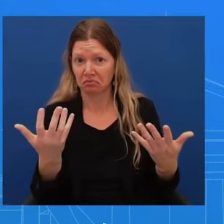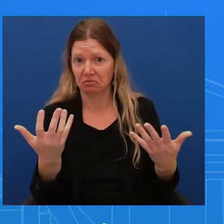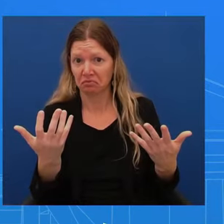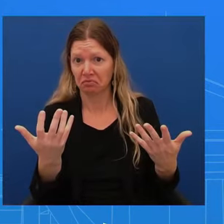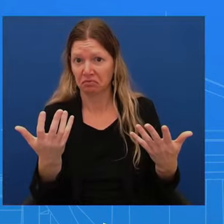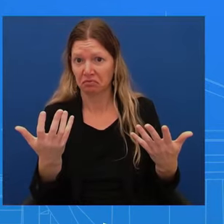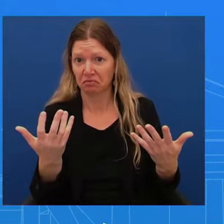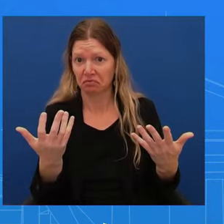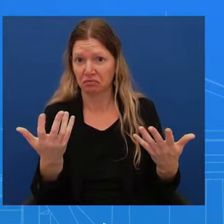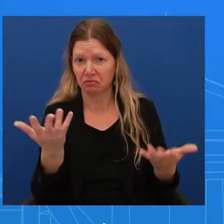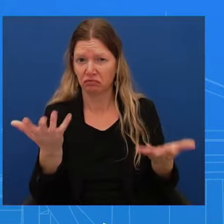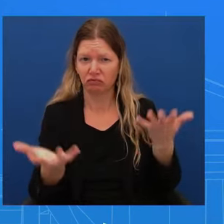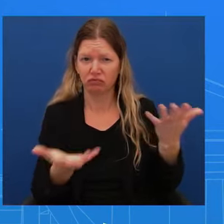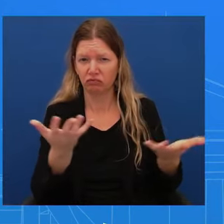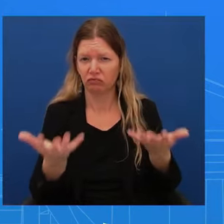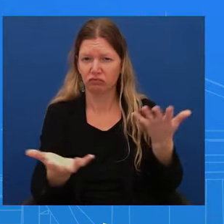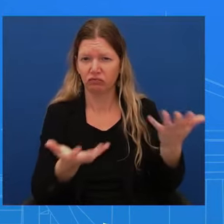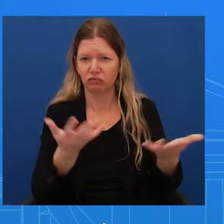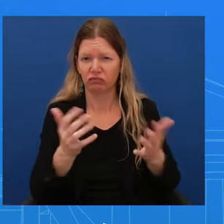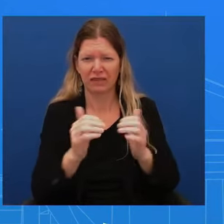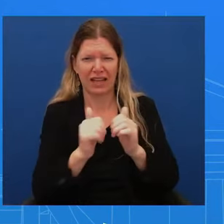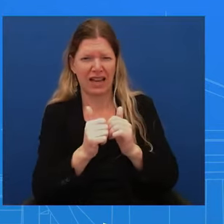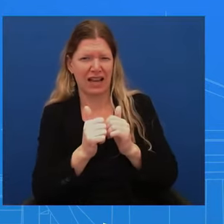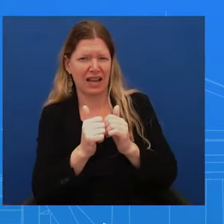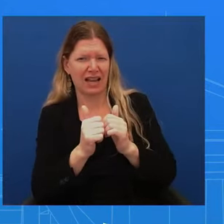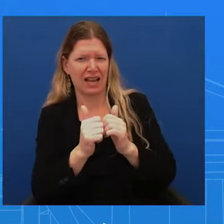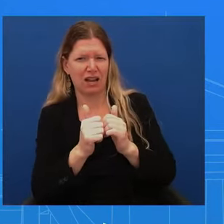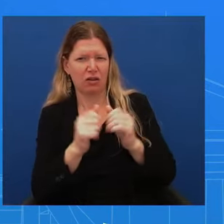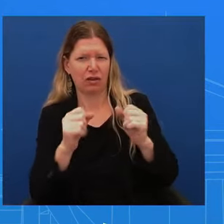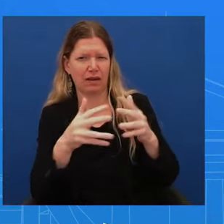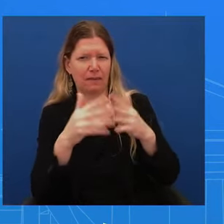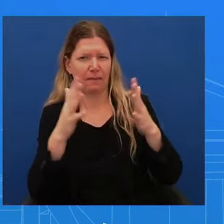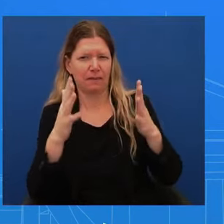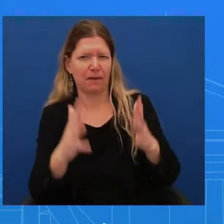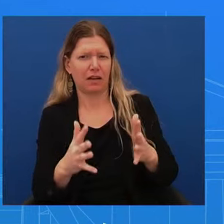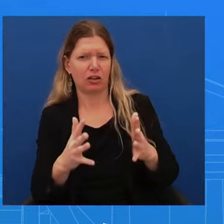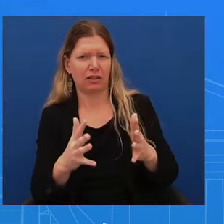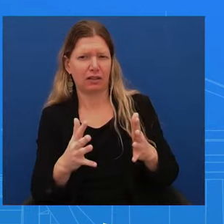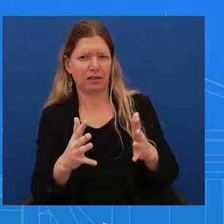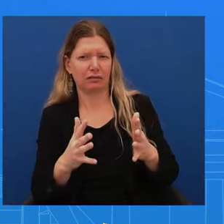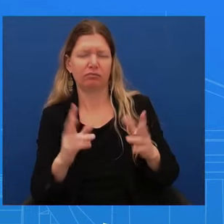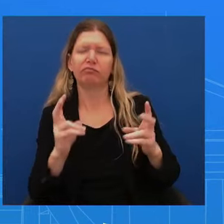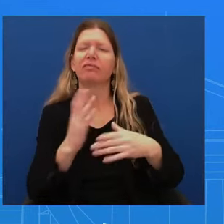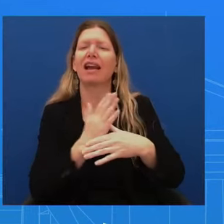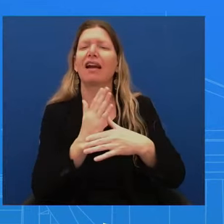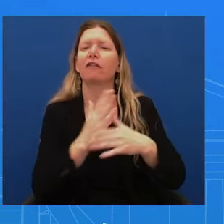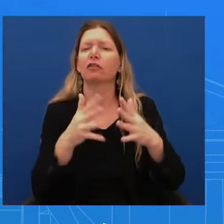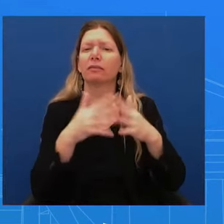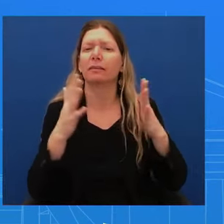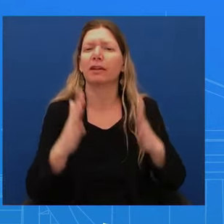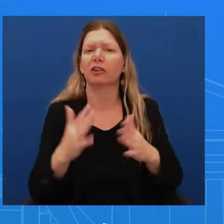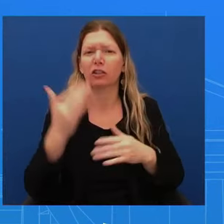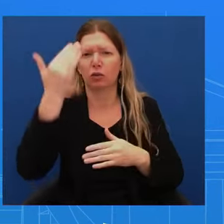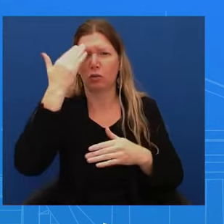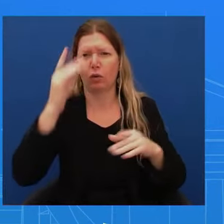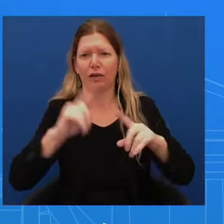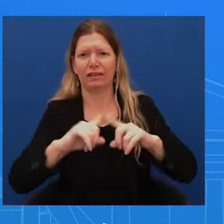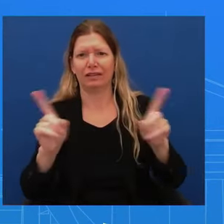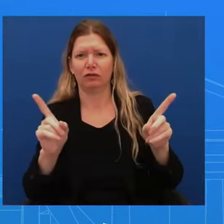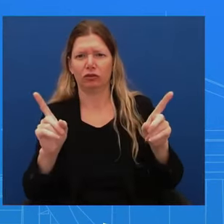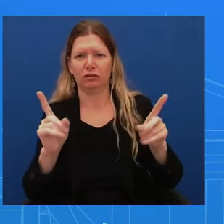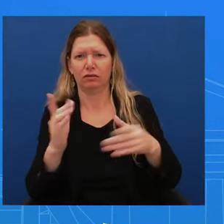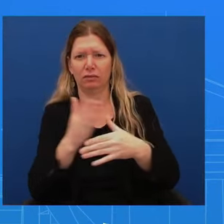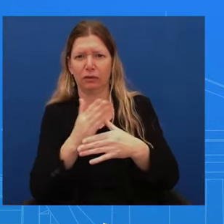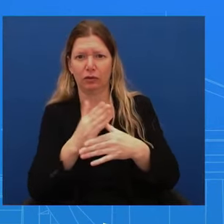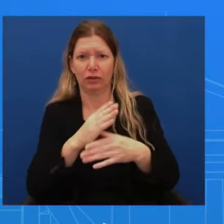political events in this season? I've done this long enough to know that the president's remarks in Allentown on Friday are going to sound an awful lot